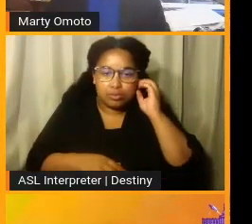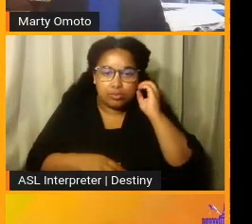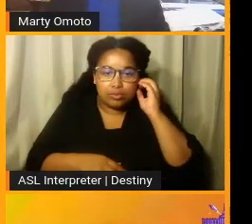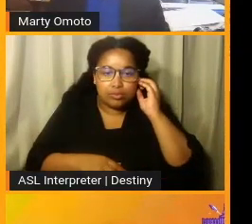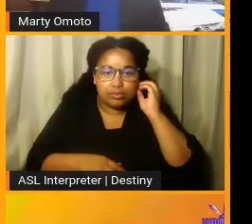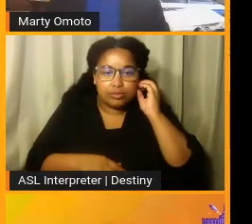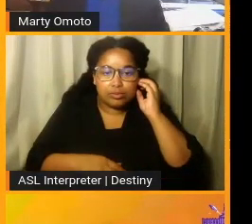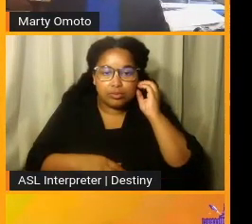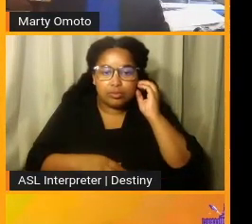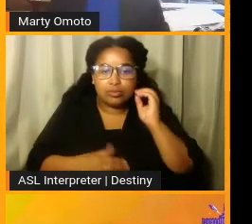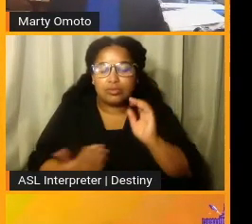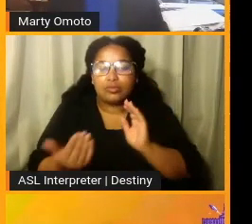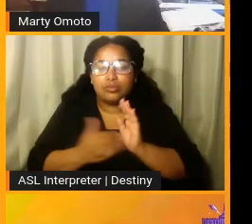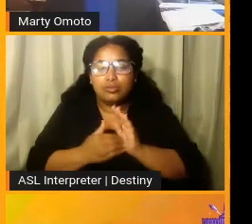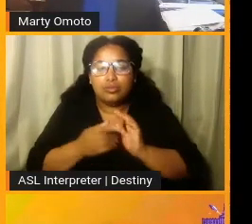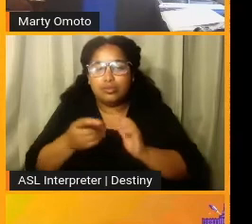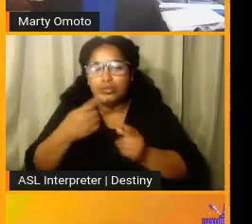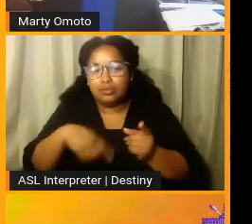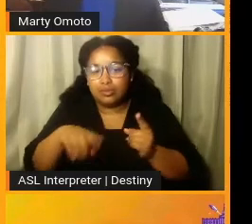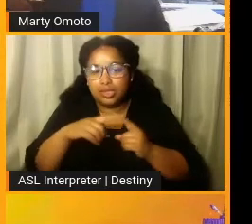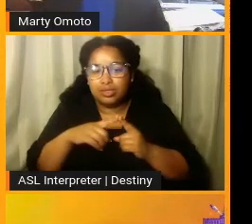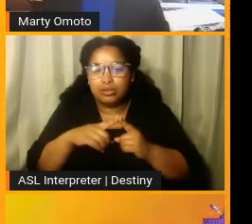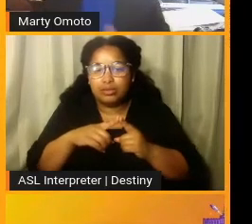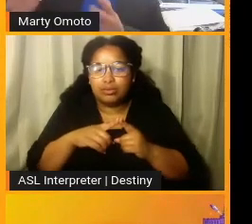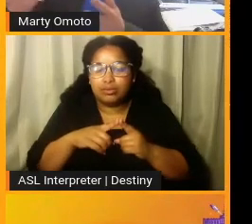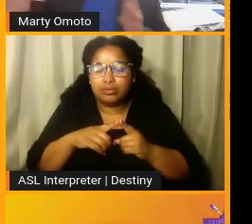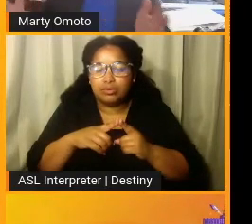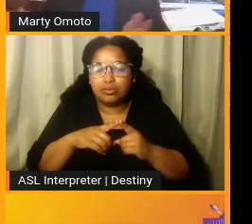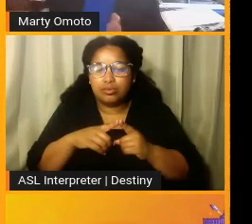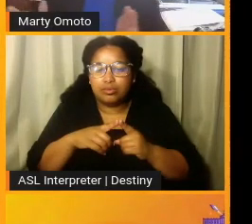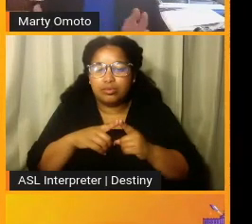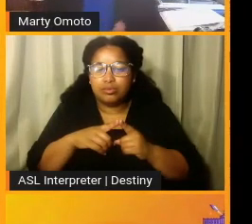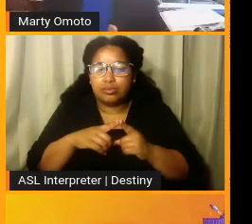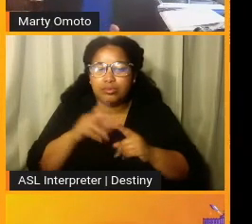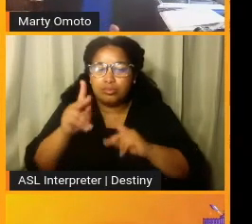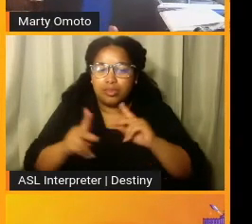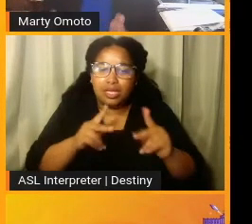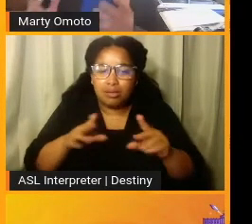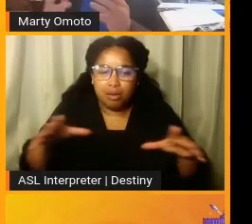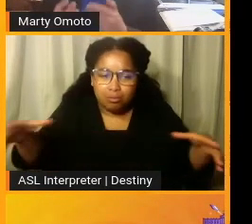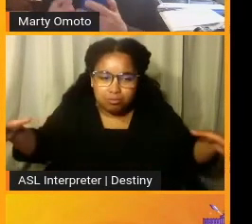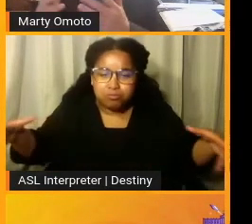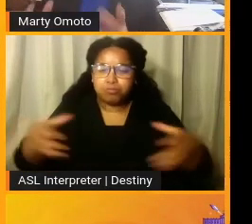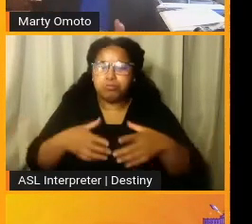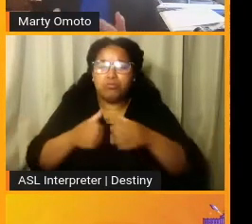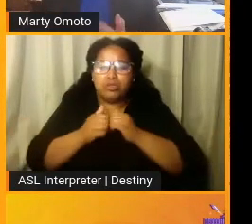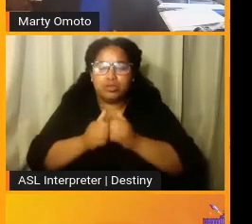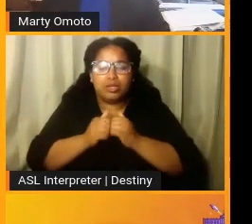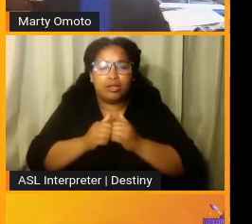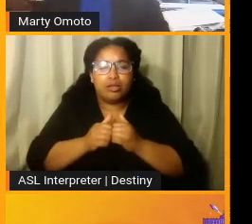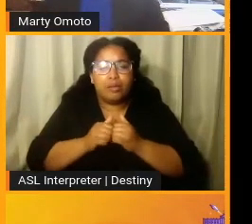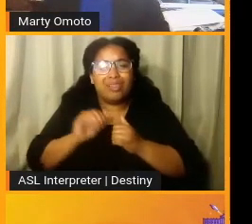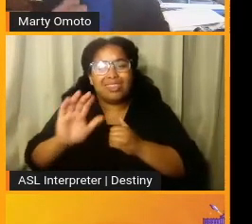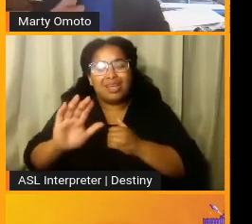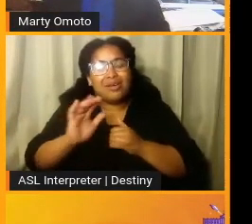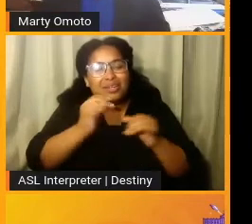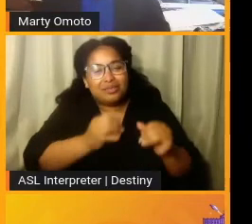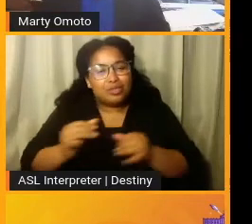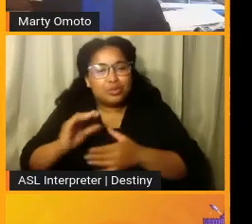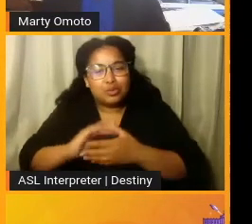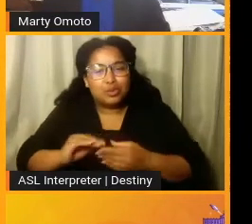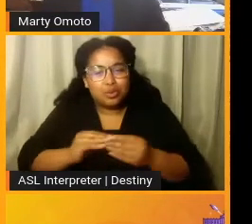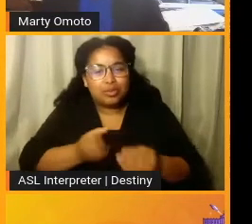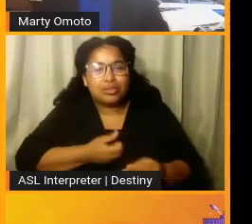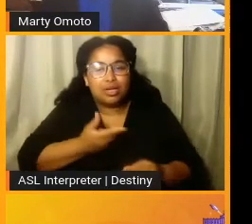And again, this is about that people banding together, but telling their individual stories, it